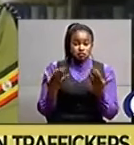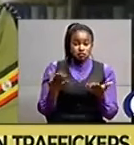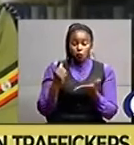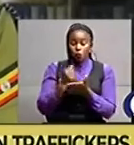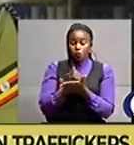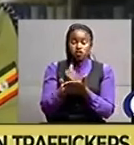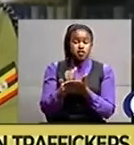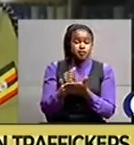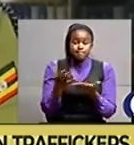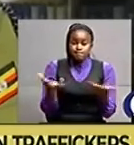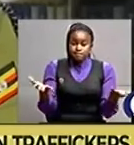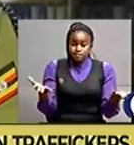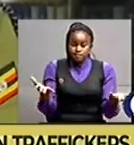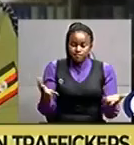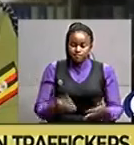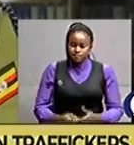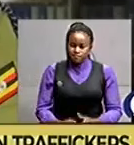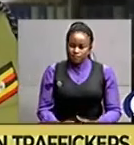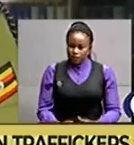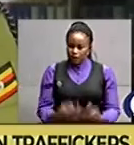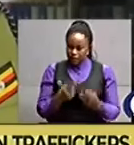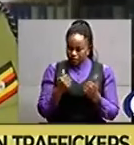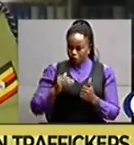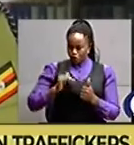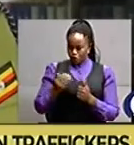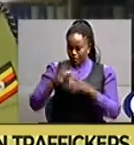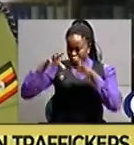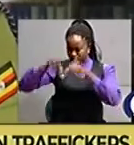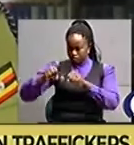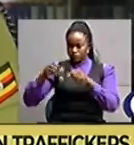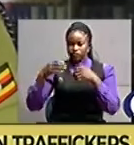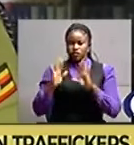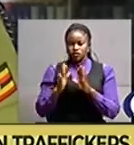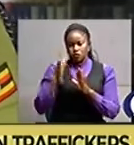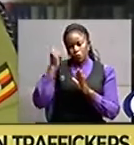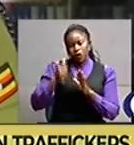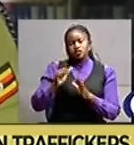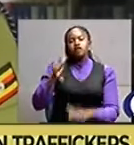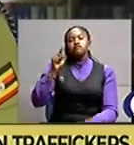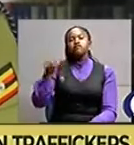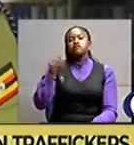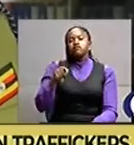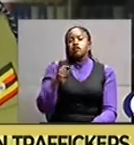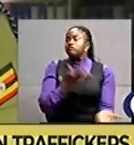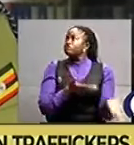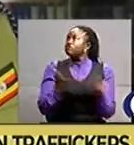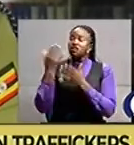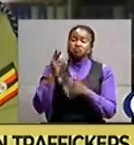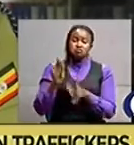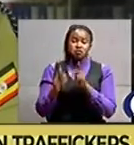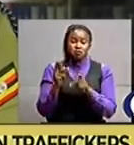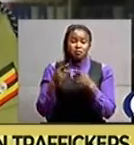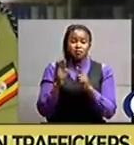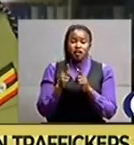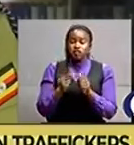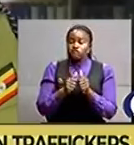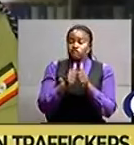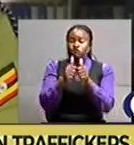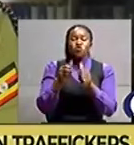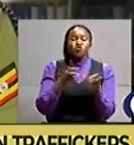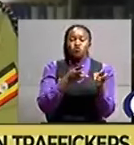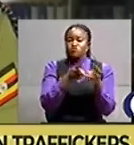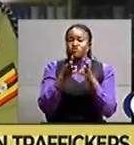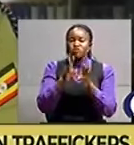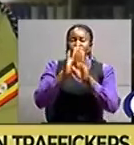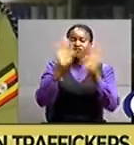so she's with us on charges of trafficking in persons of course we shall keep on